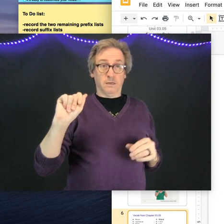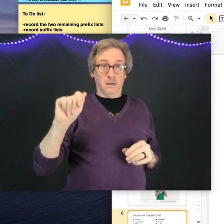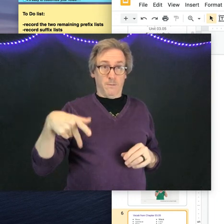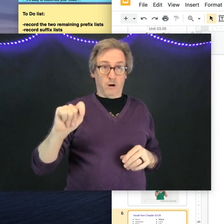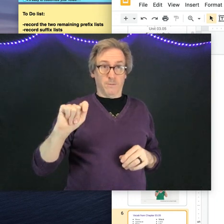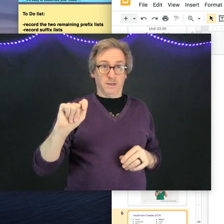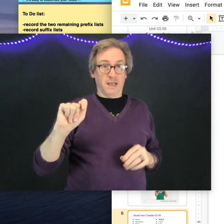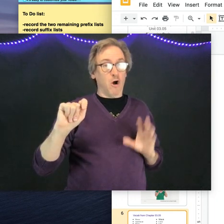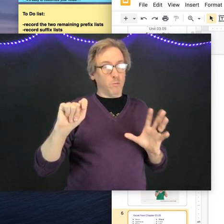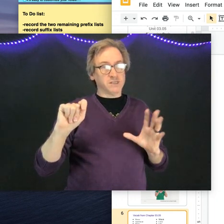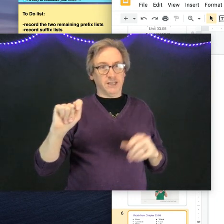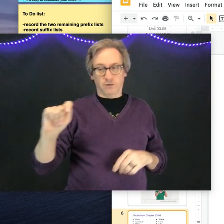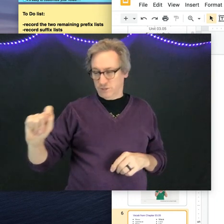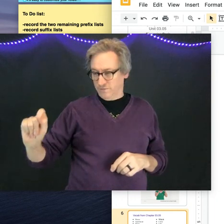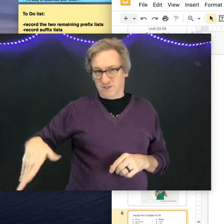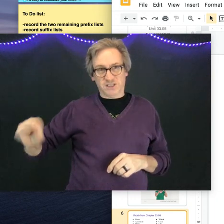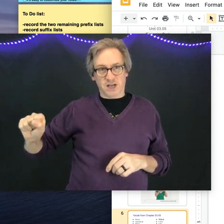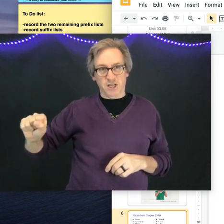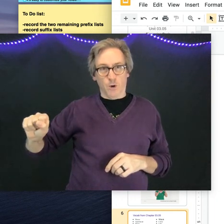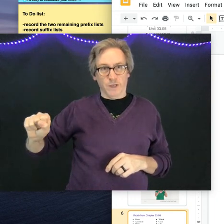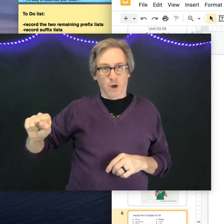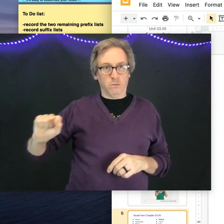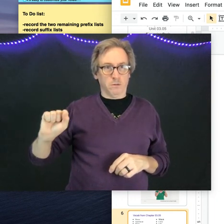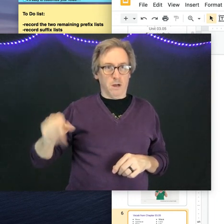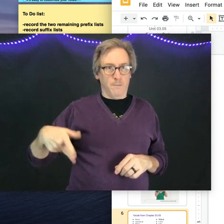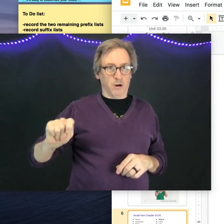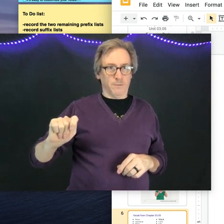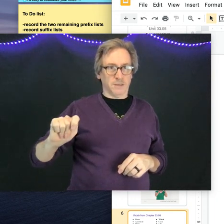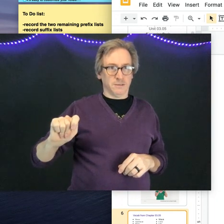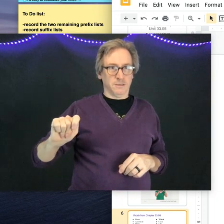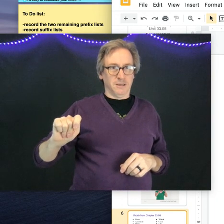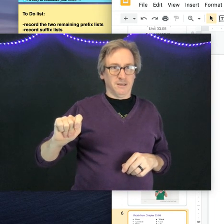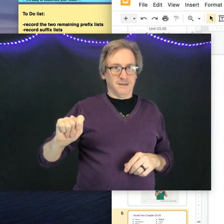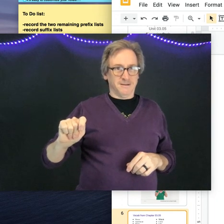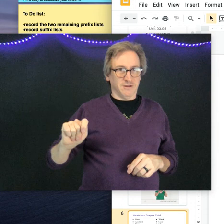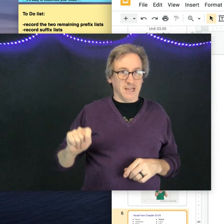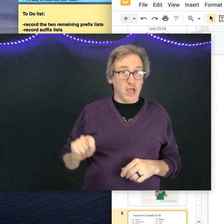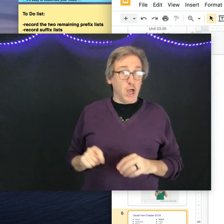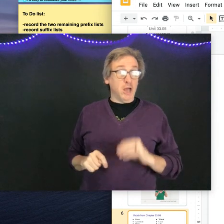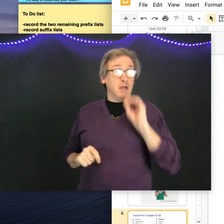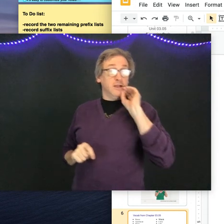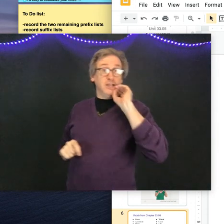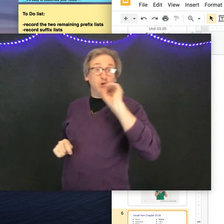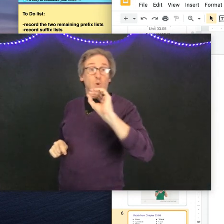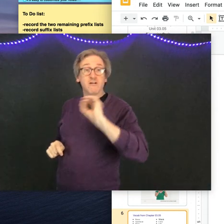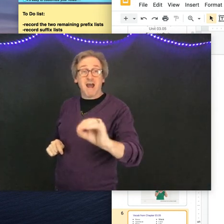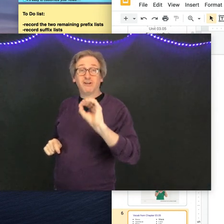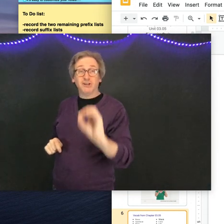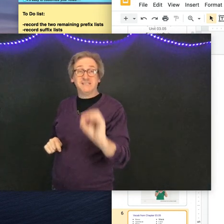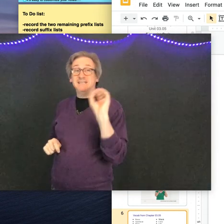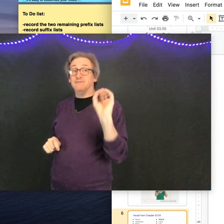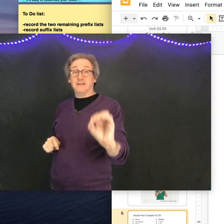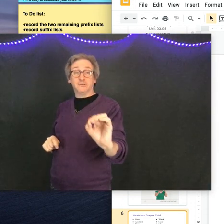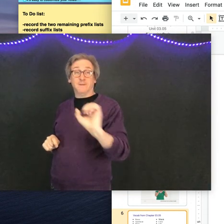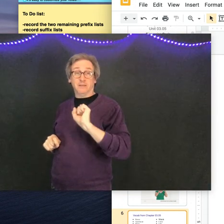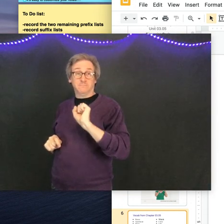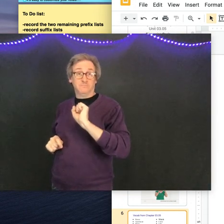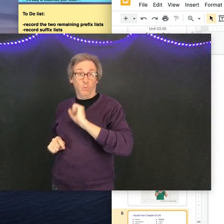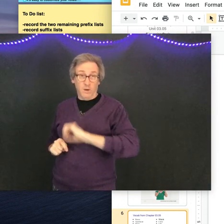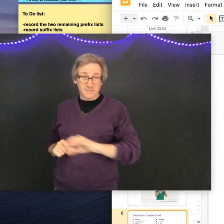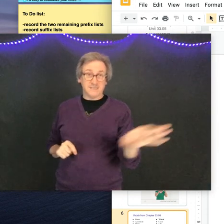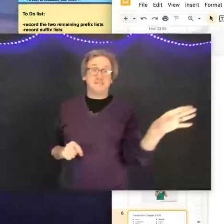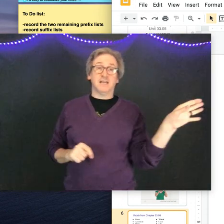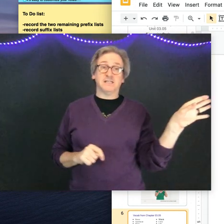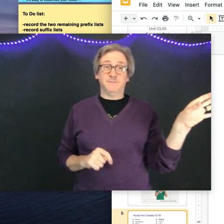quick. Apartment. Almost like you've just done a yo-yo. Apartment. Right? You are not going to see the fingerspelling.